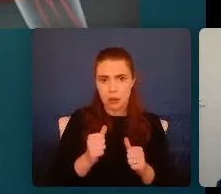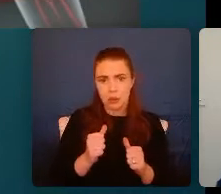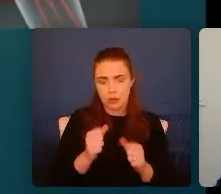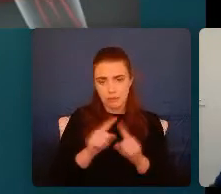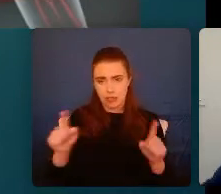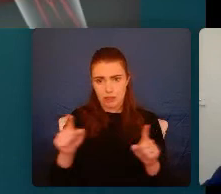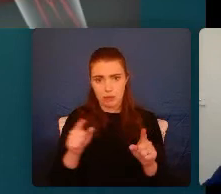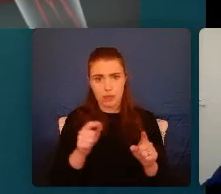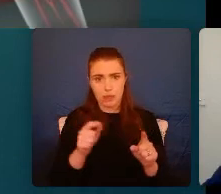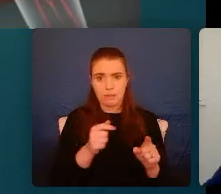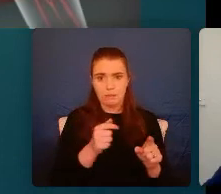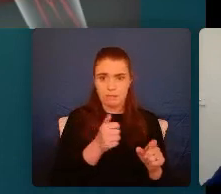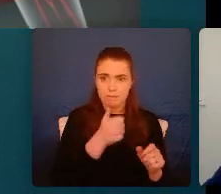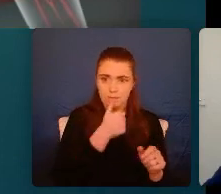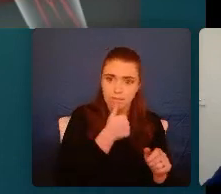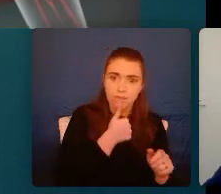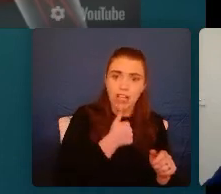and what is toxic stress.